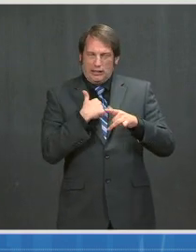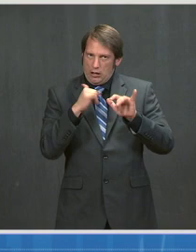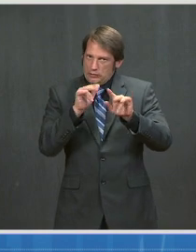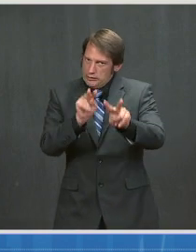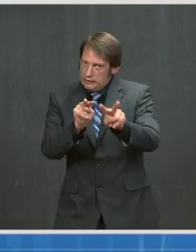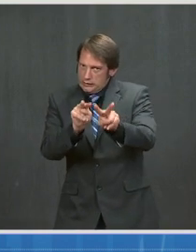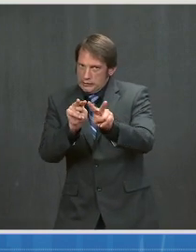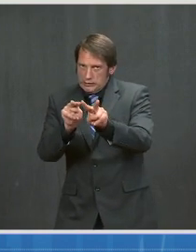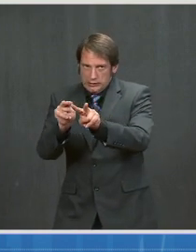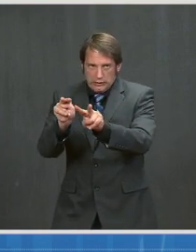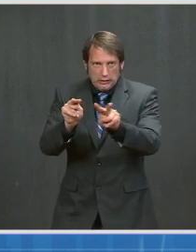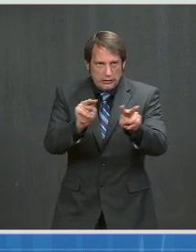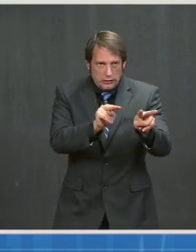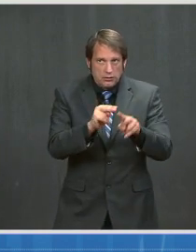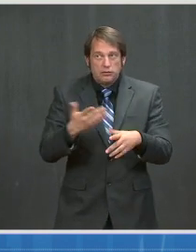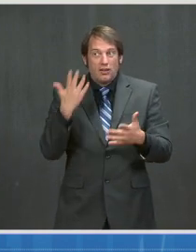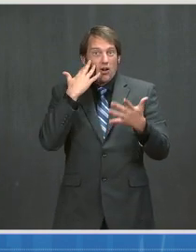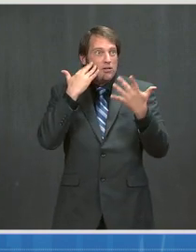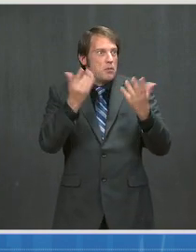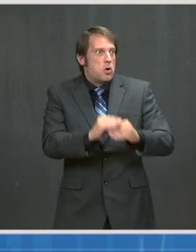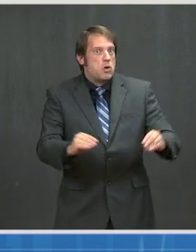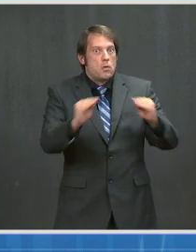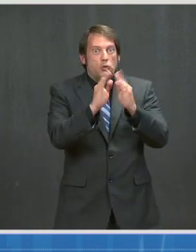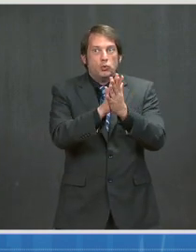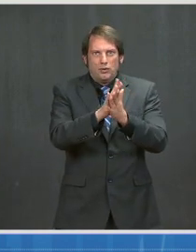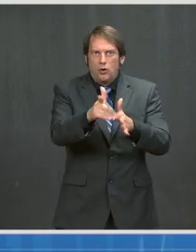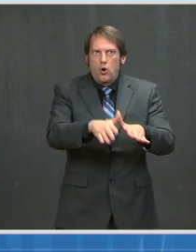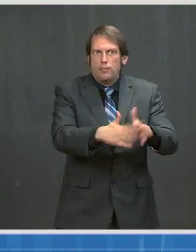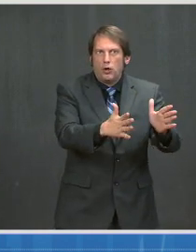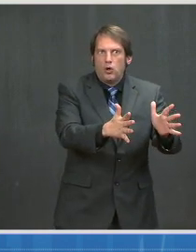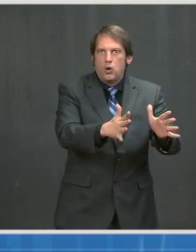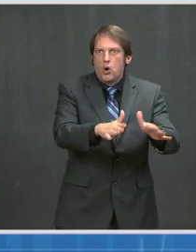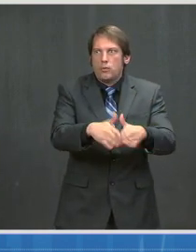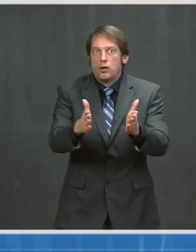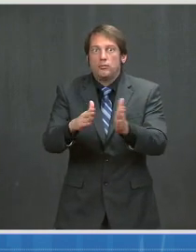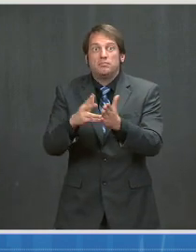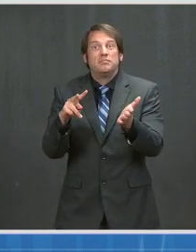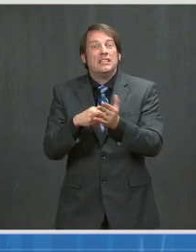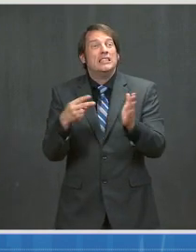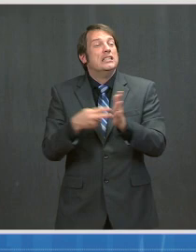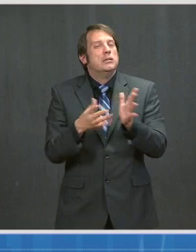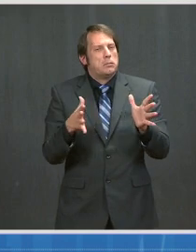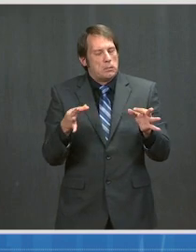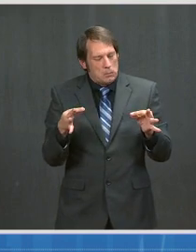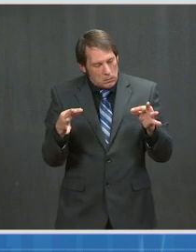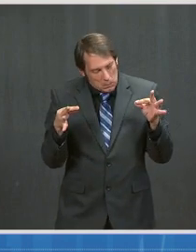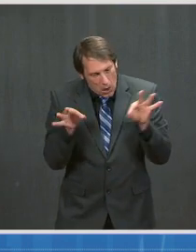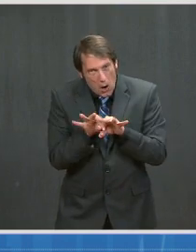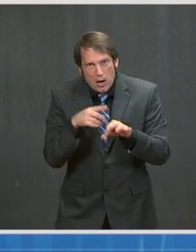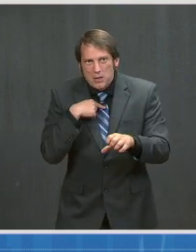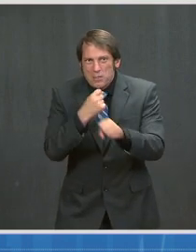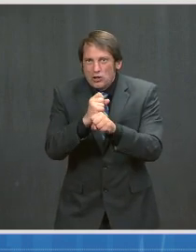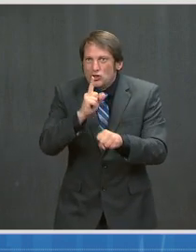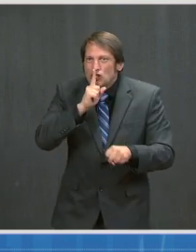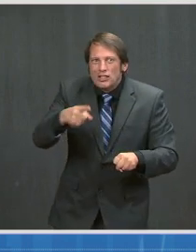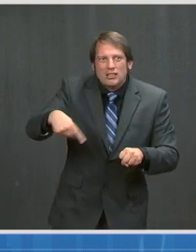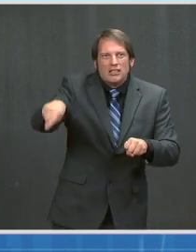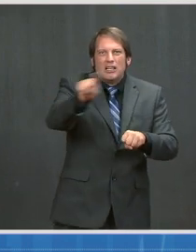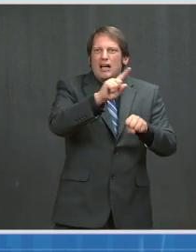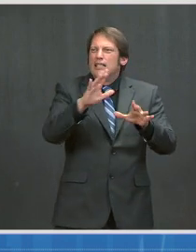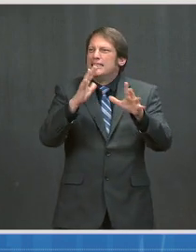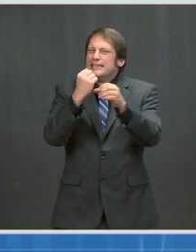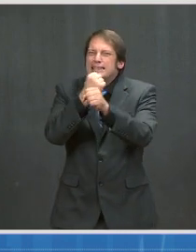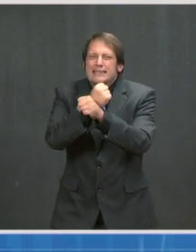schools are reopening, it's even more important to make sure they do so safely, with strict adherence to CDC guidance, and for